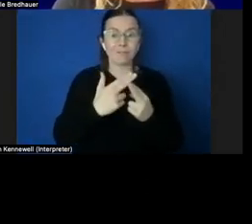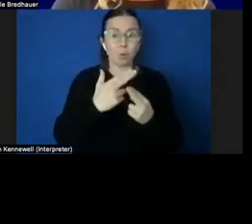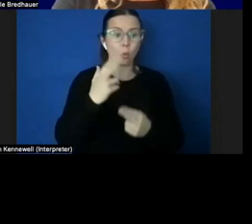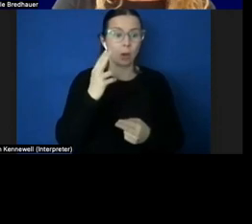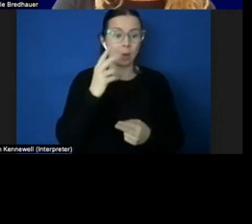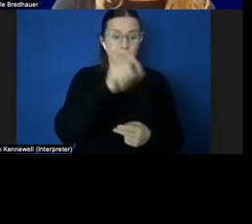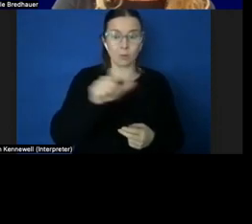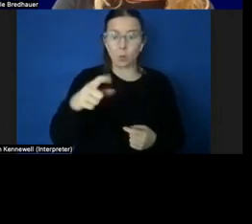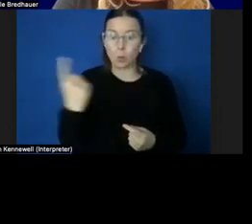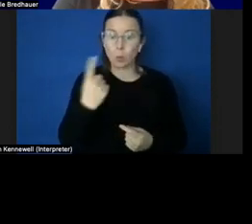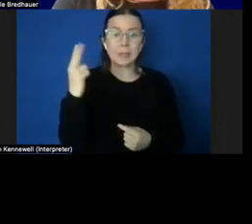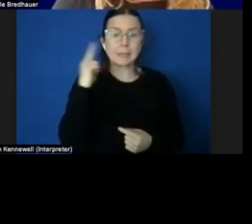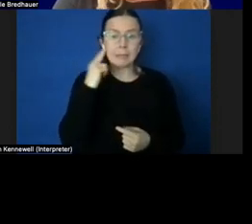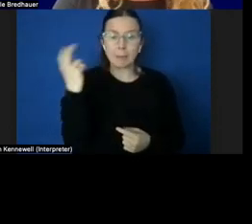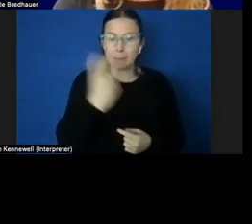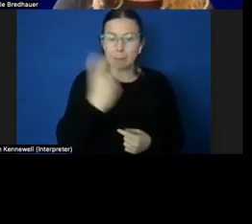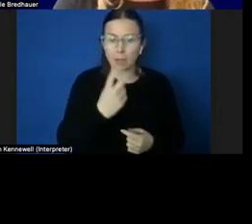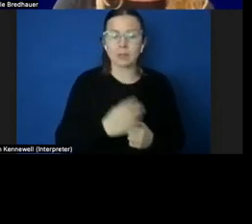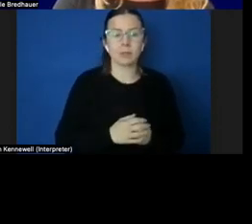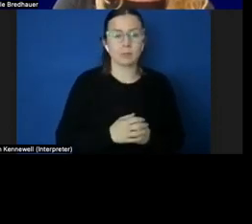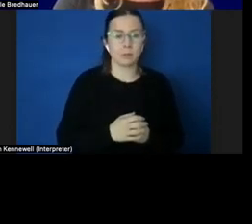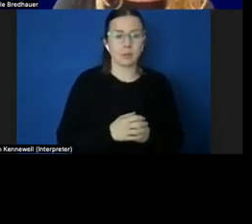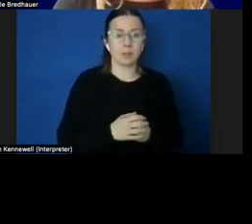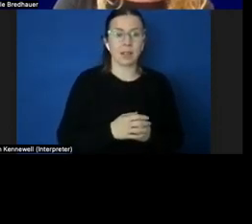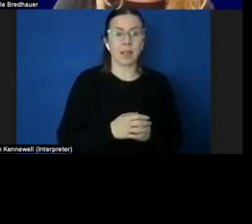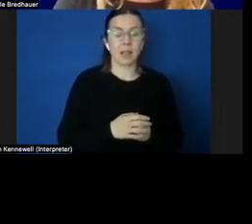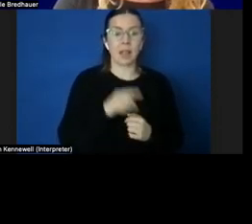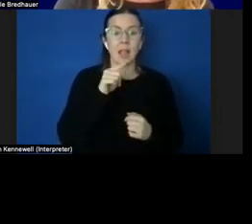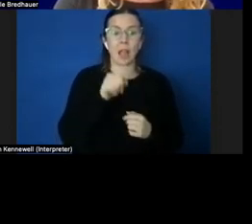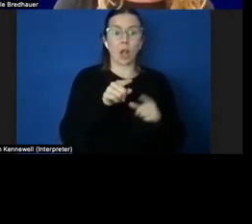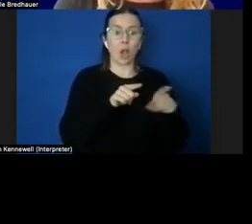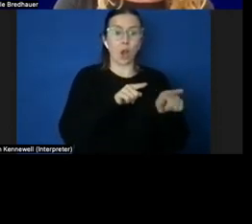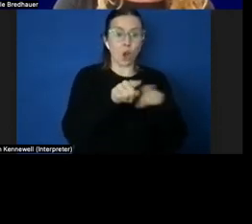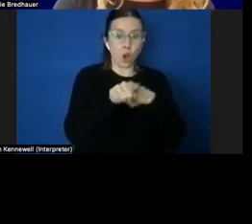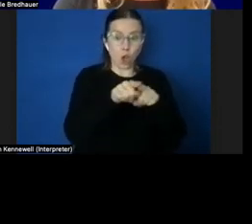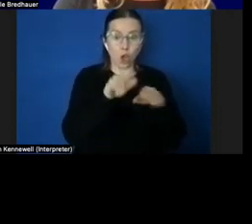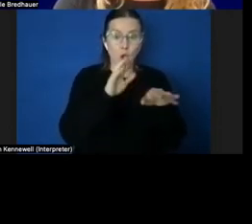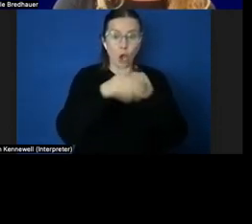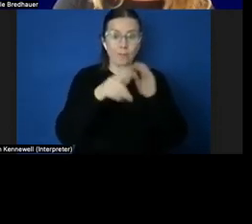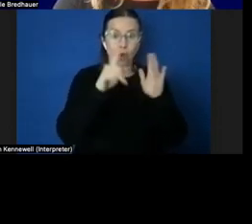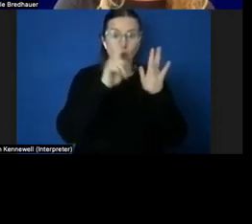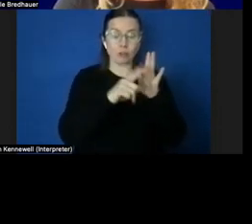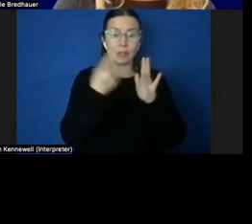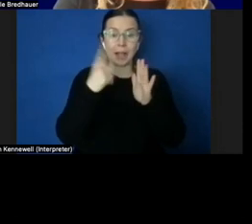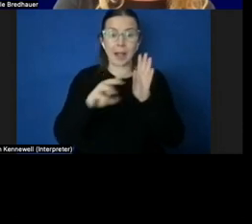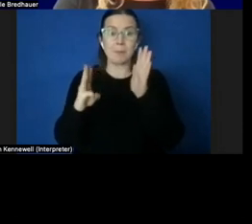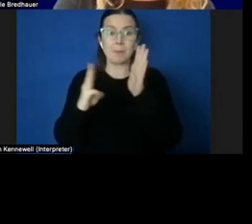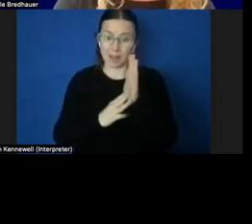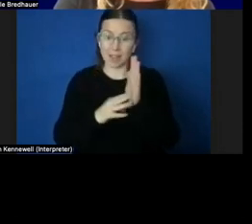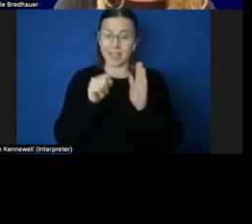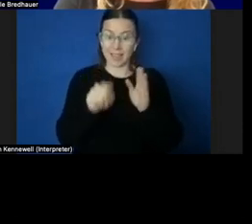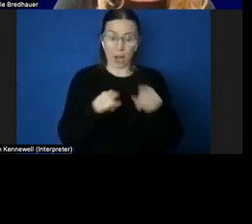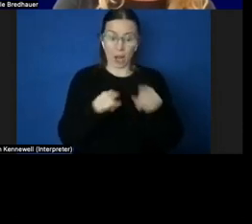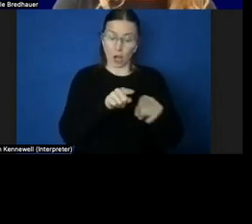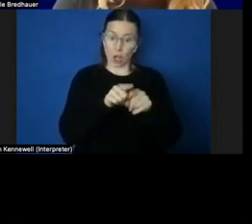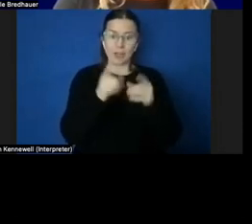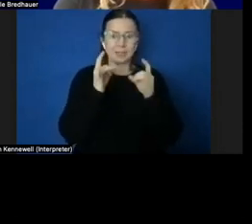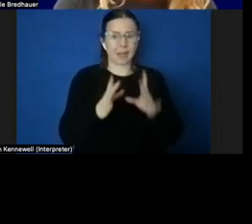that you recognise that learning in orientation and mobility begins early in life,